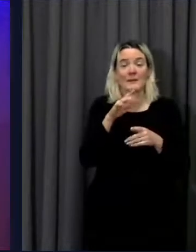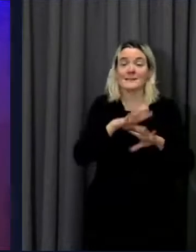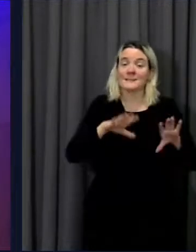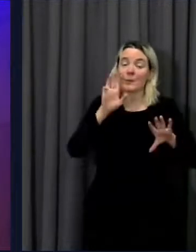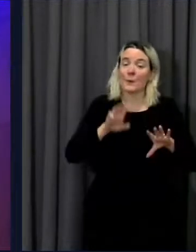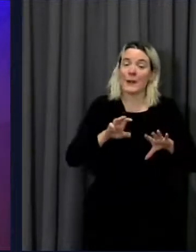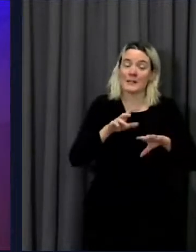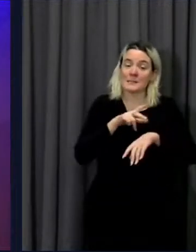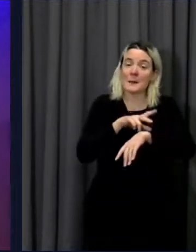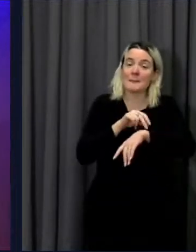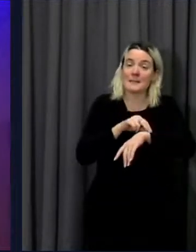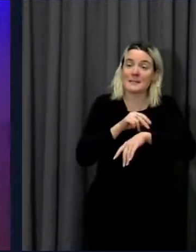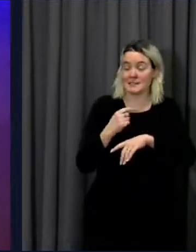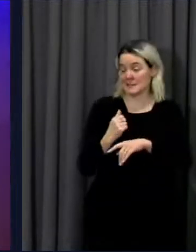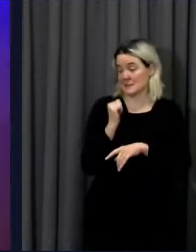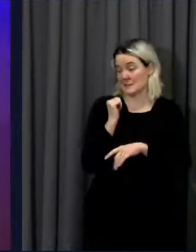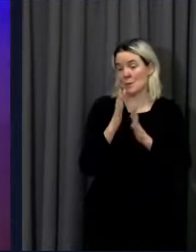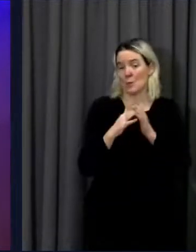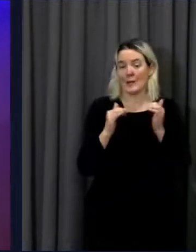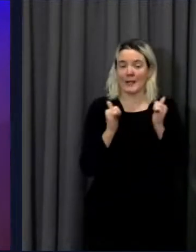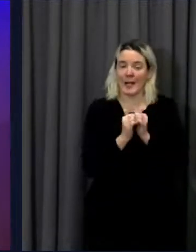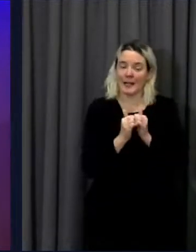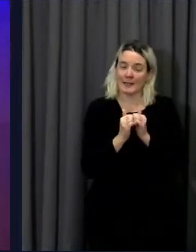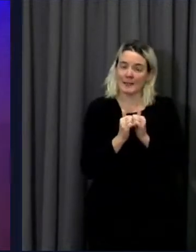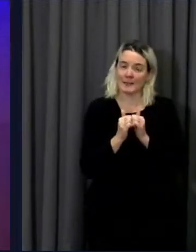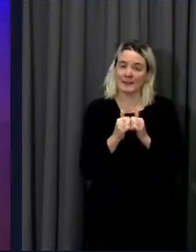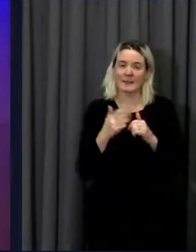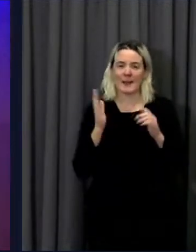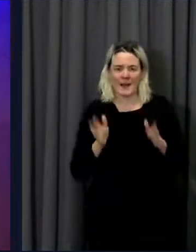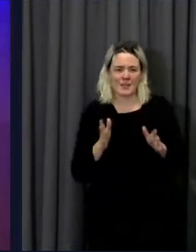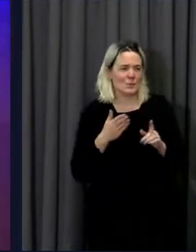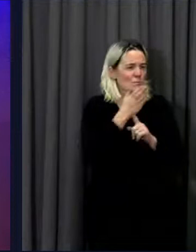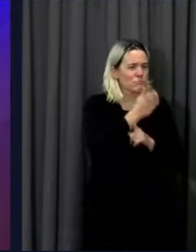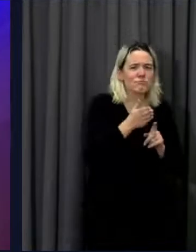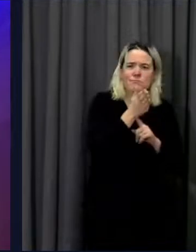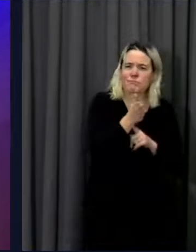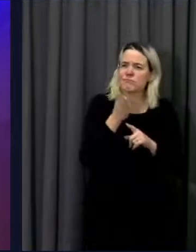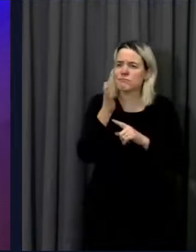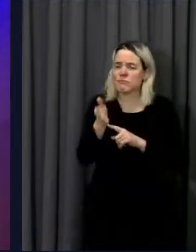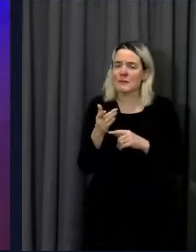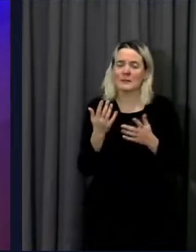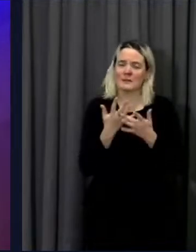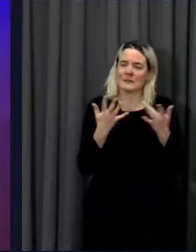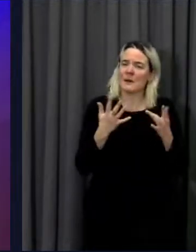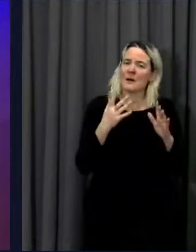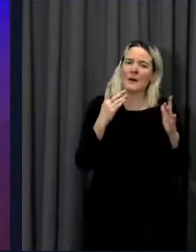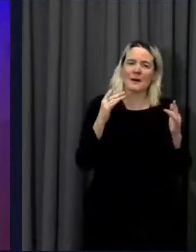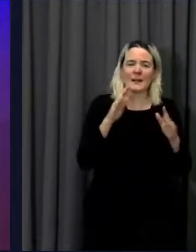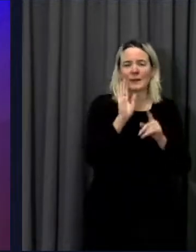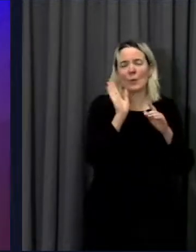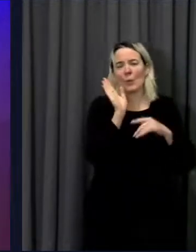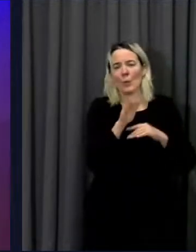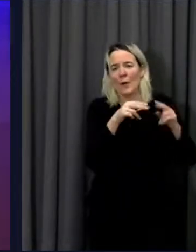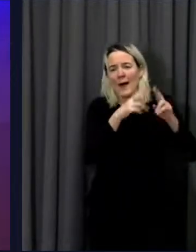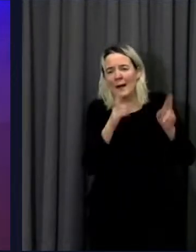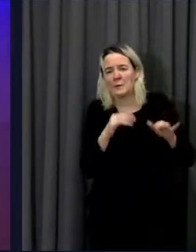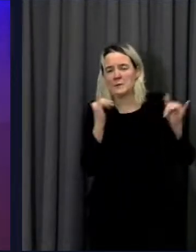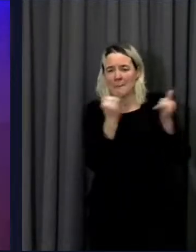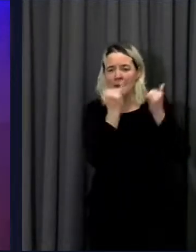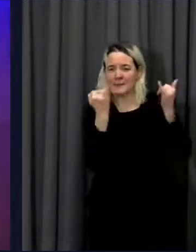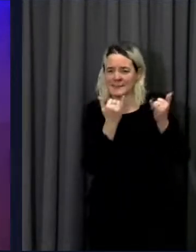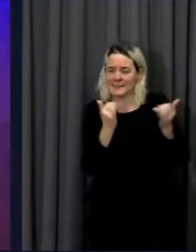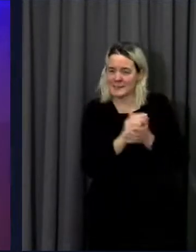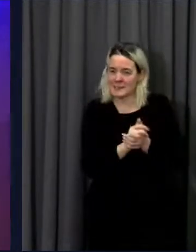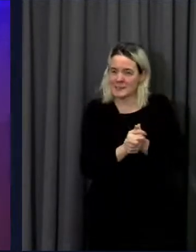more than a hundred were issued across the force area. The fine here for those attending house parties is currently £60